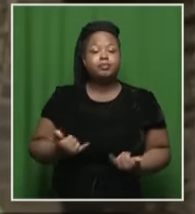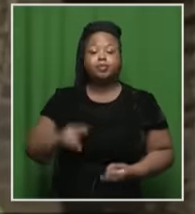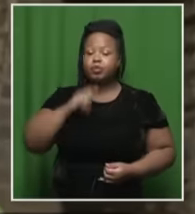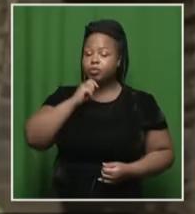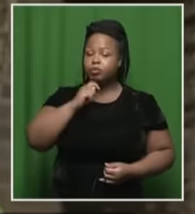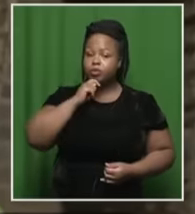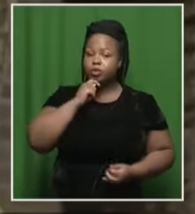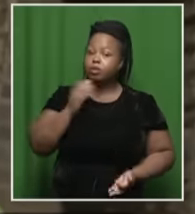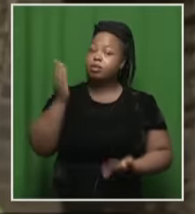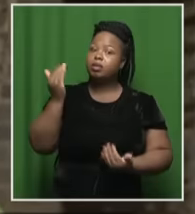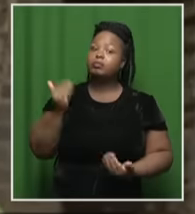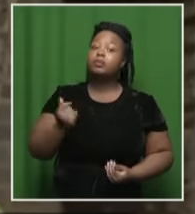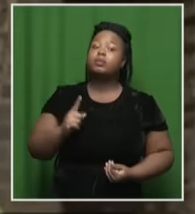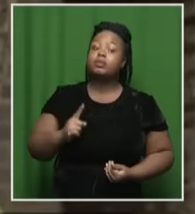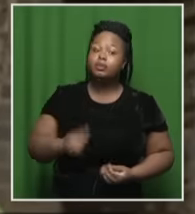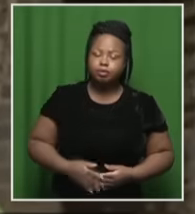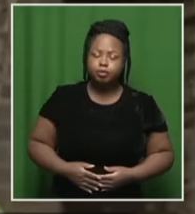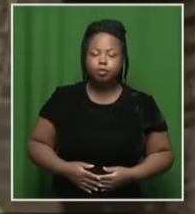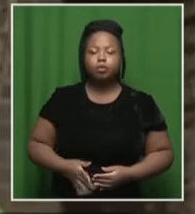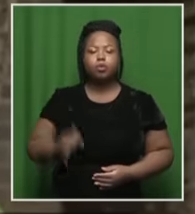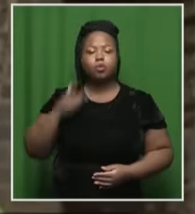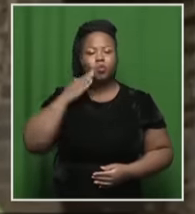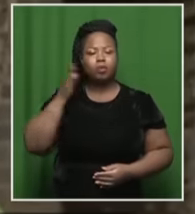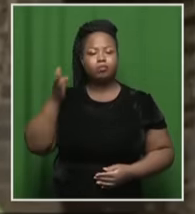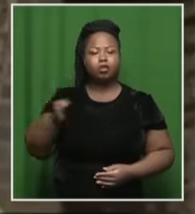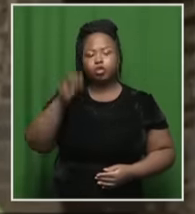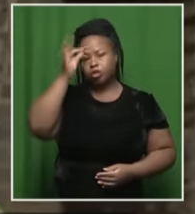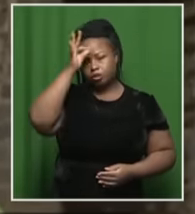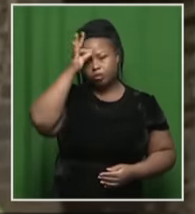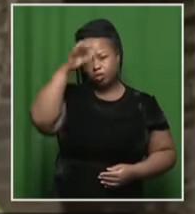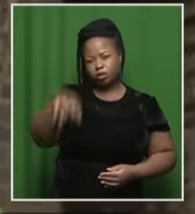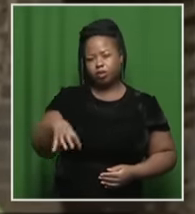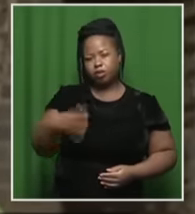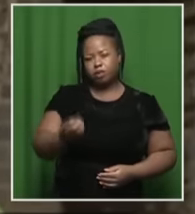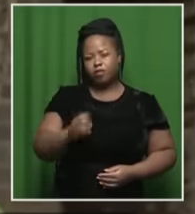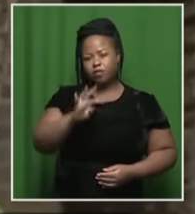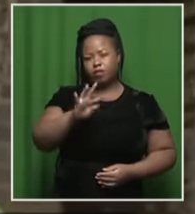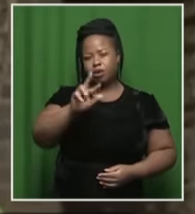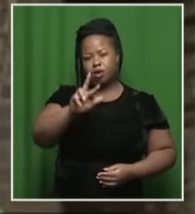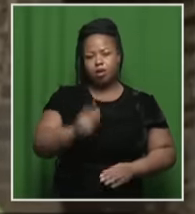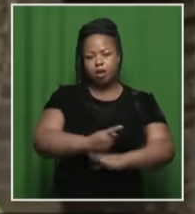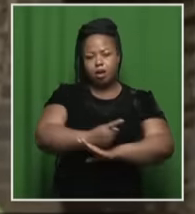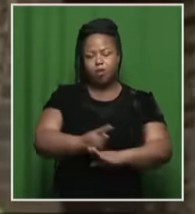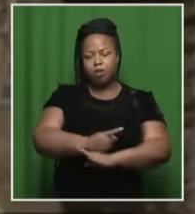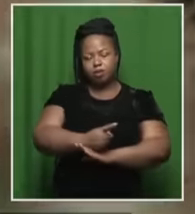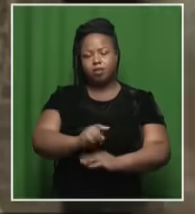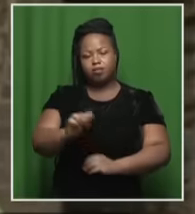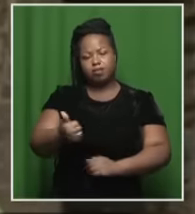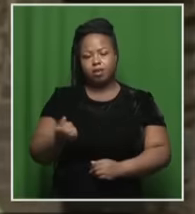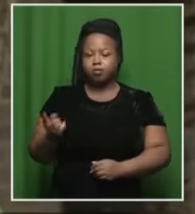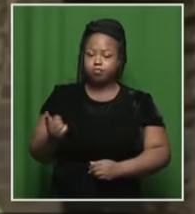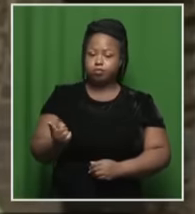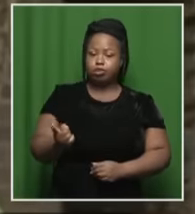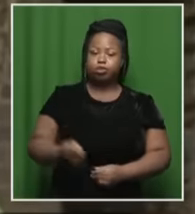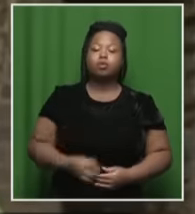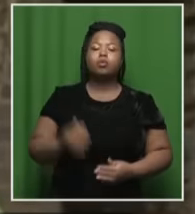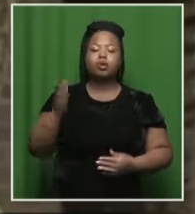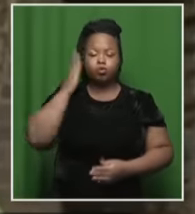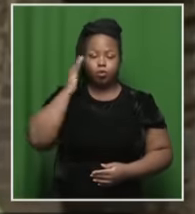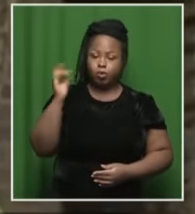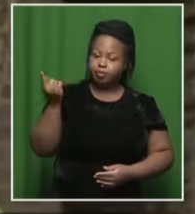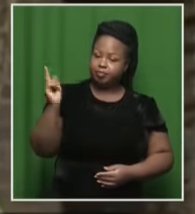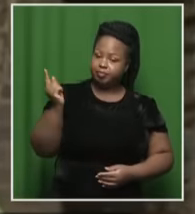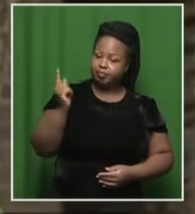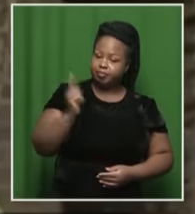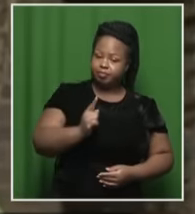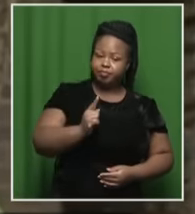is that, remember, once you are processed at the police station, they have about 48 hours to bring you before court. Now we know she's on her way to